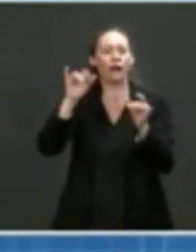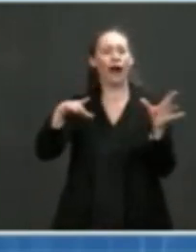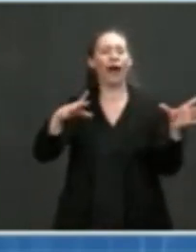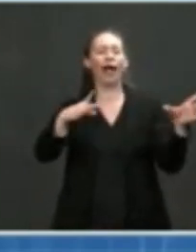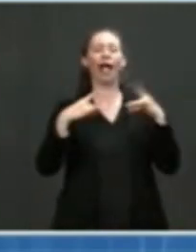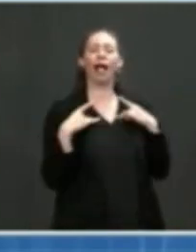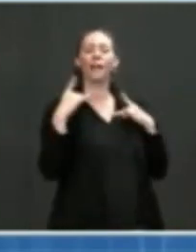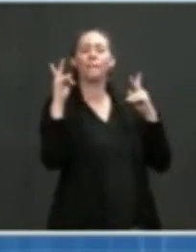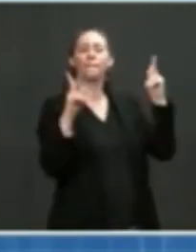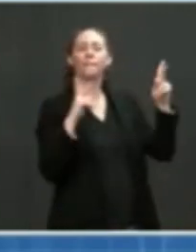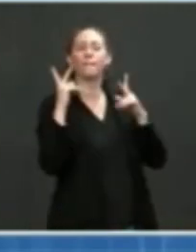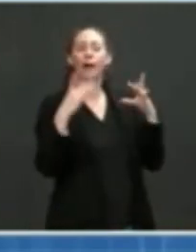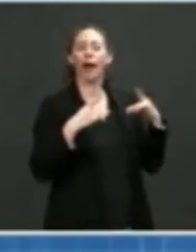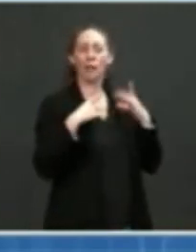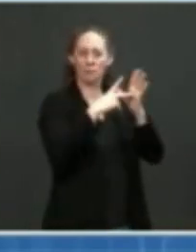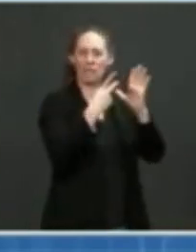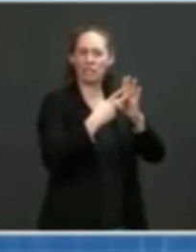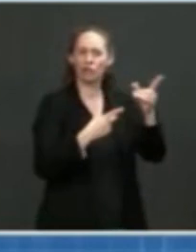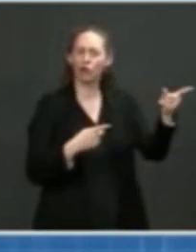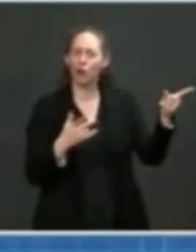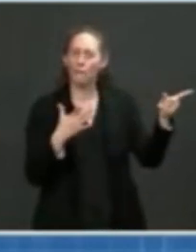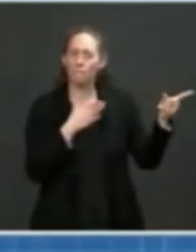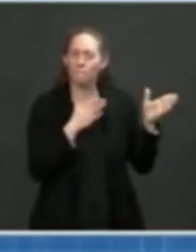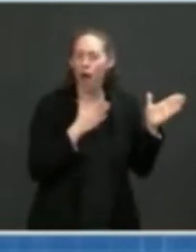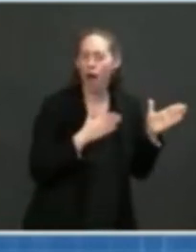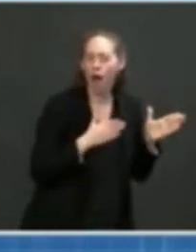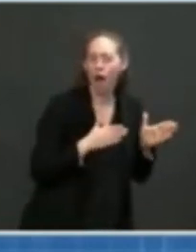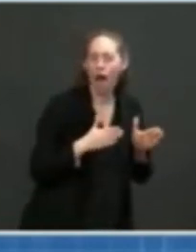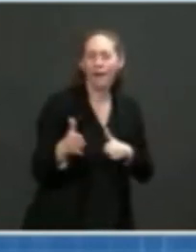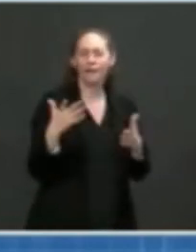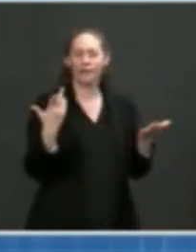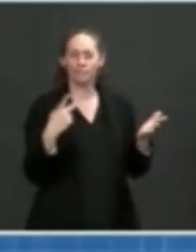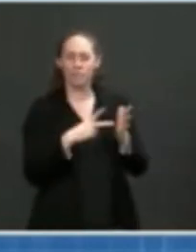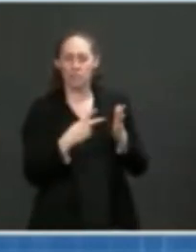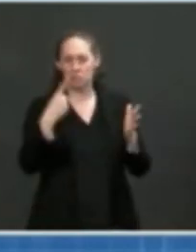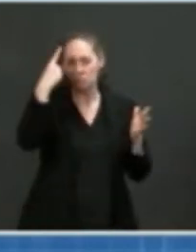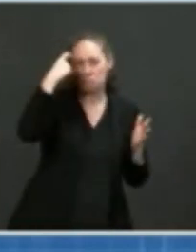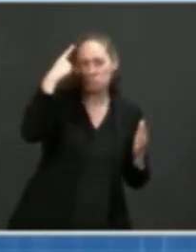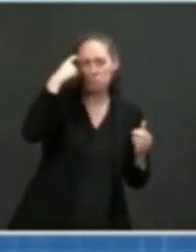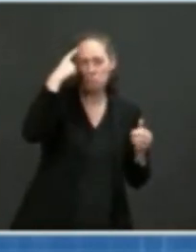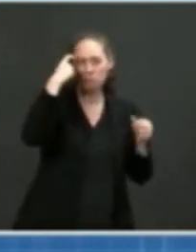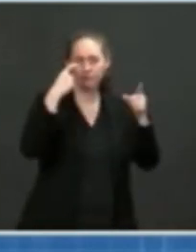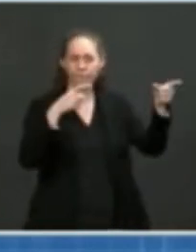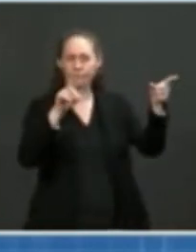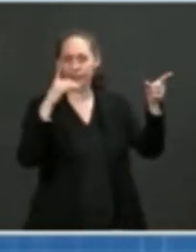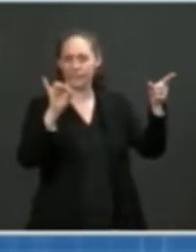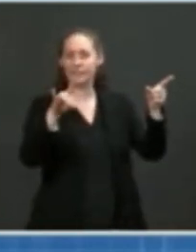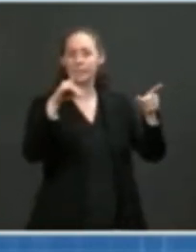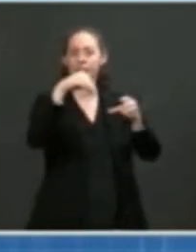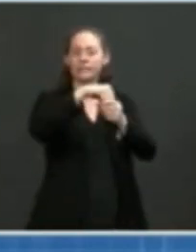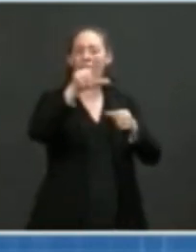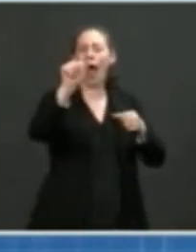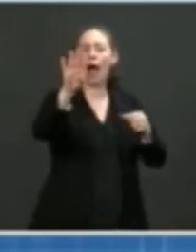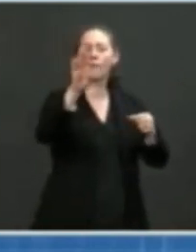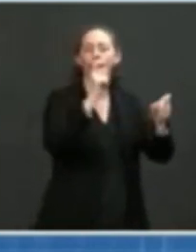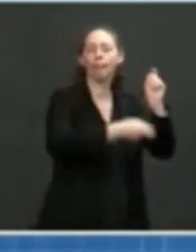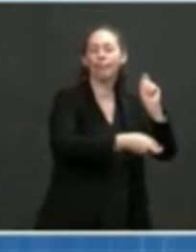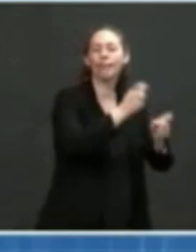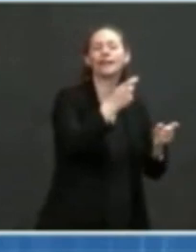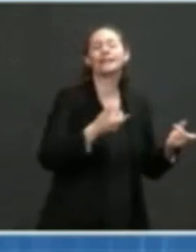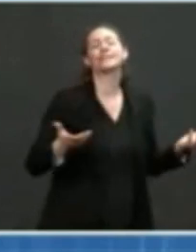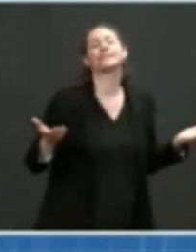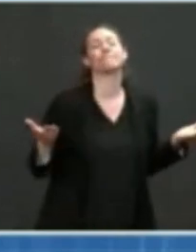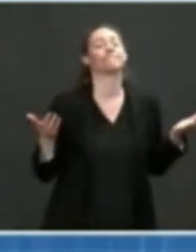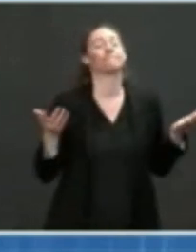suggesting that it was adapted in the lab. However, the alternative explanation, which most public health